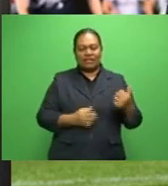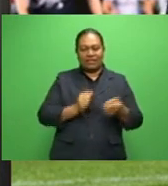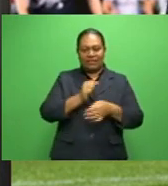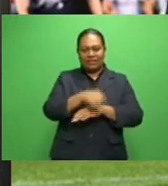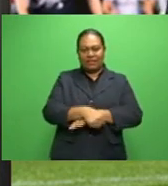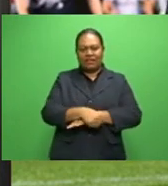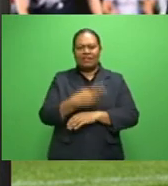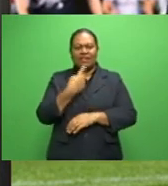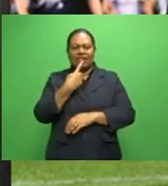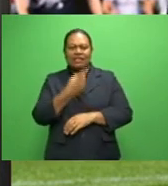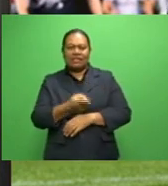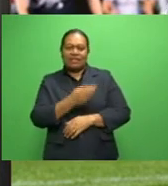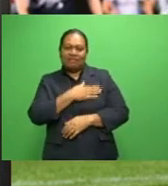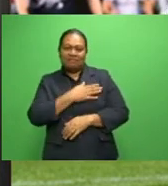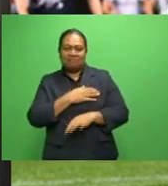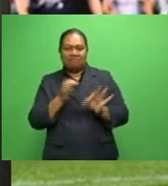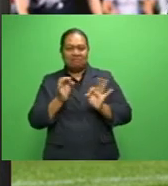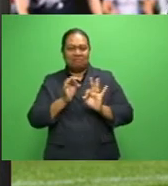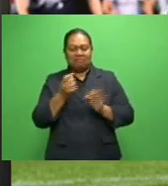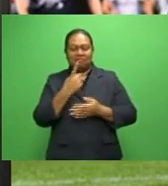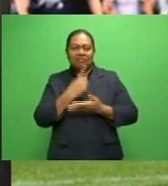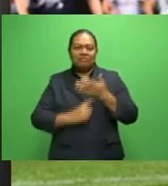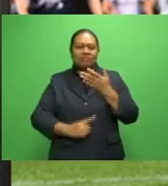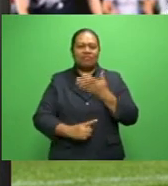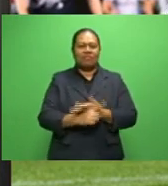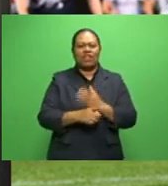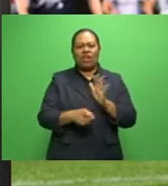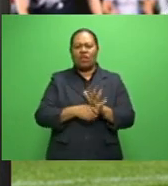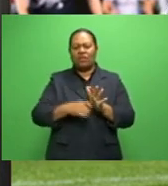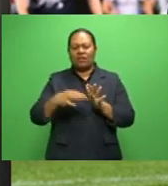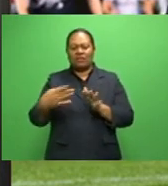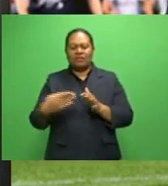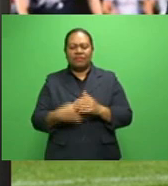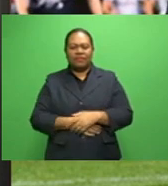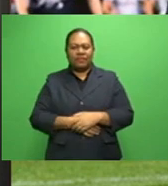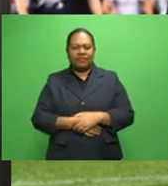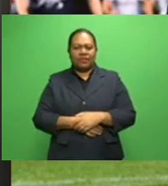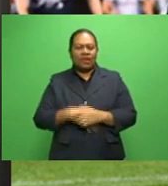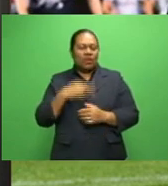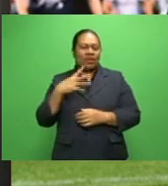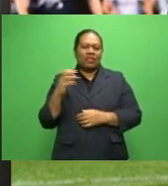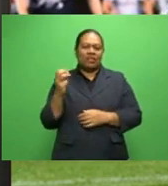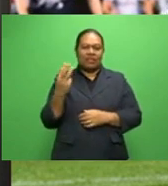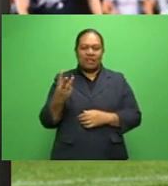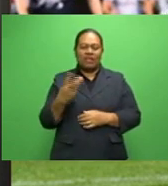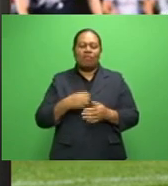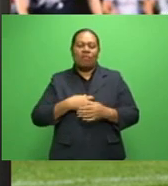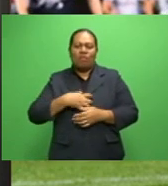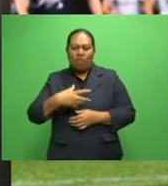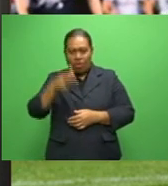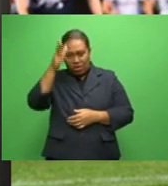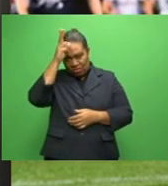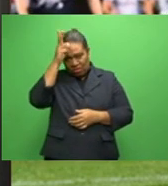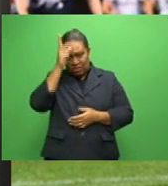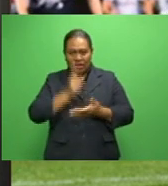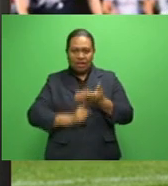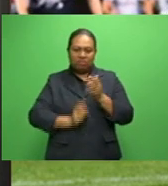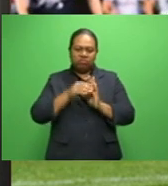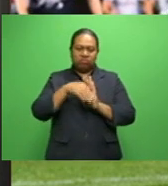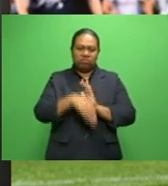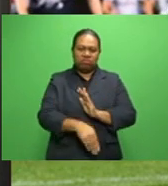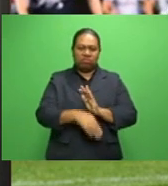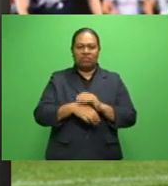merciless side heaped more pain on Trent Robinson's battered premiers with three more key Roosters going down, halfback